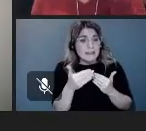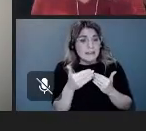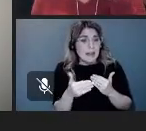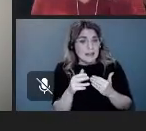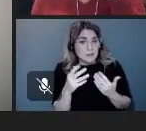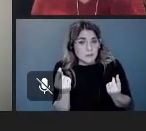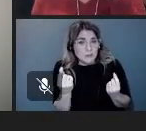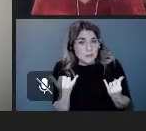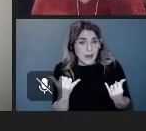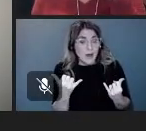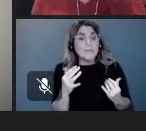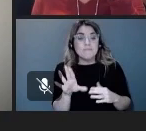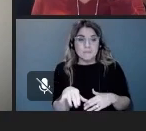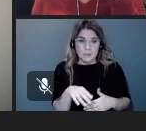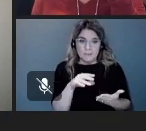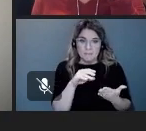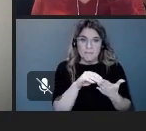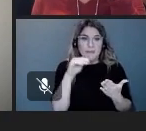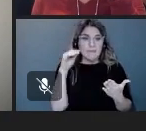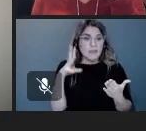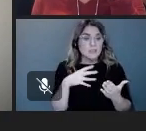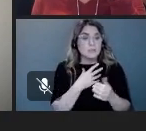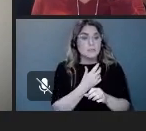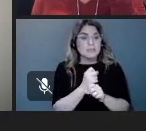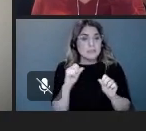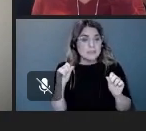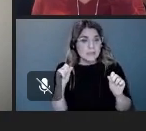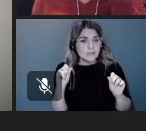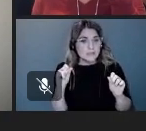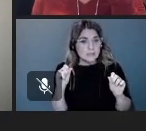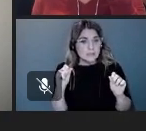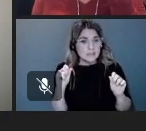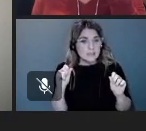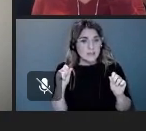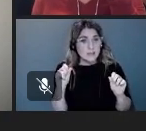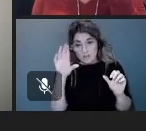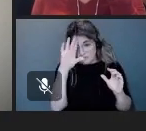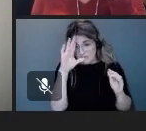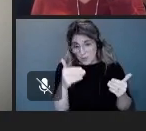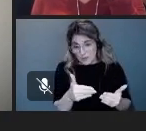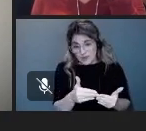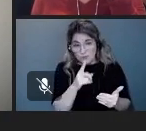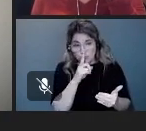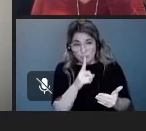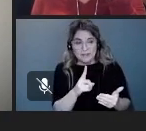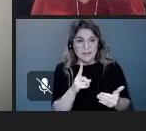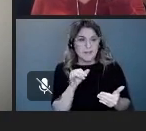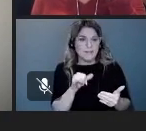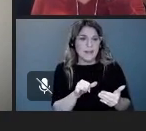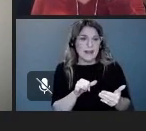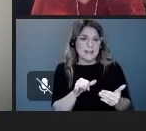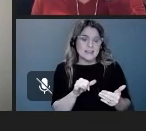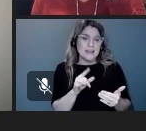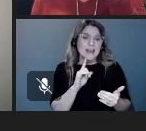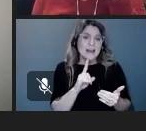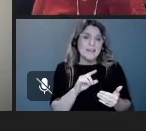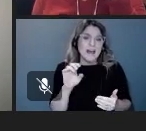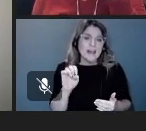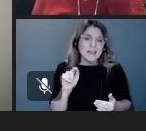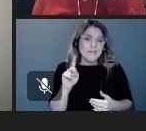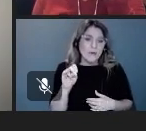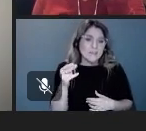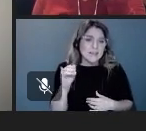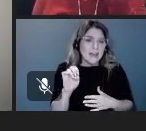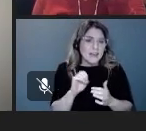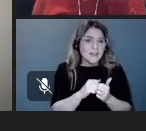um the student safety um focus really came about in the wake of the uvalde shooting so we had a